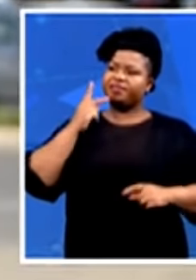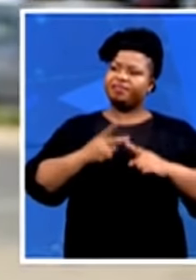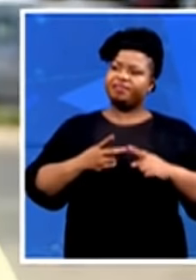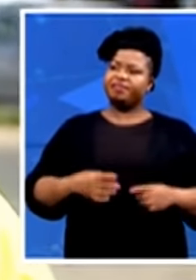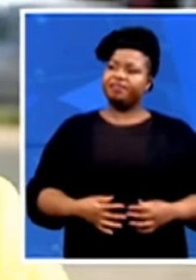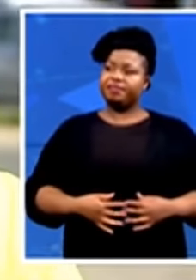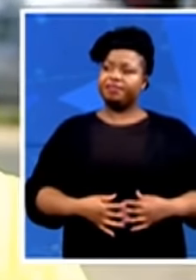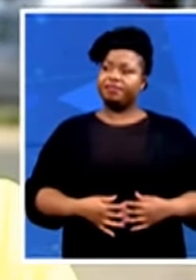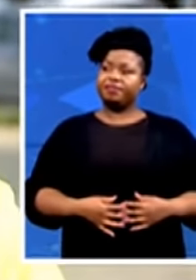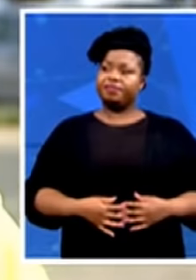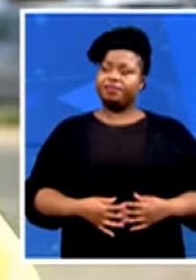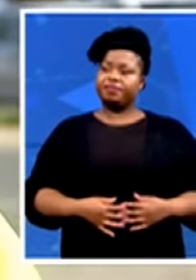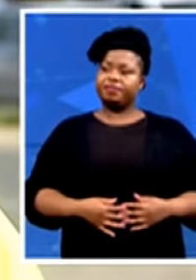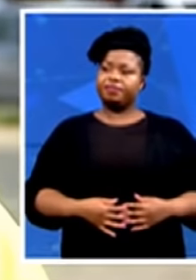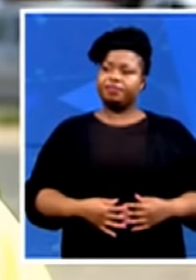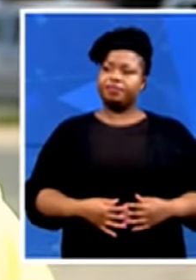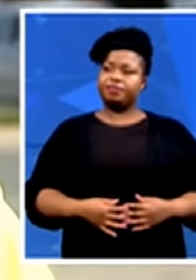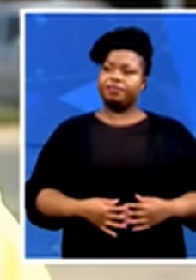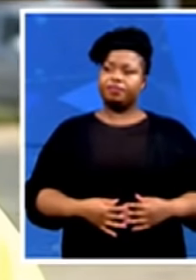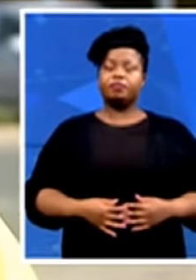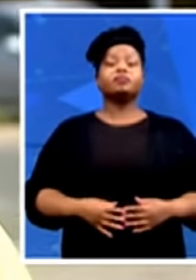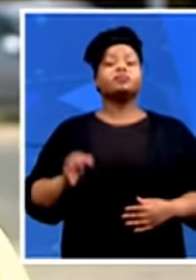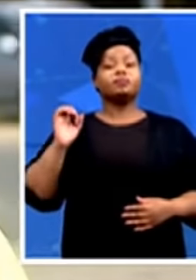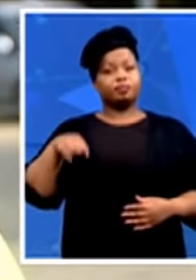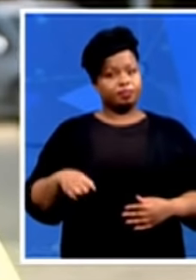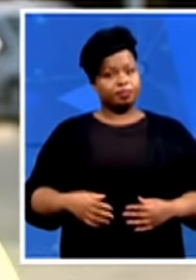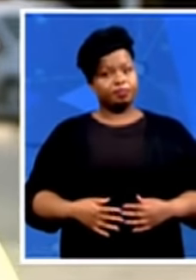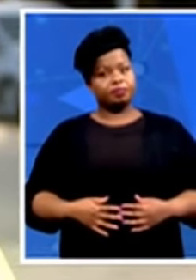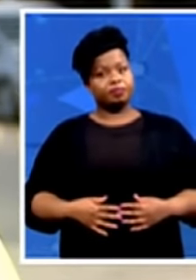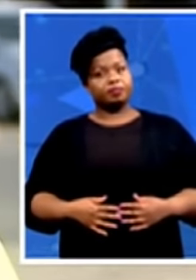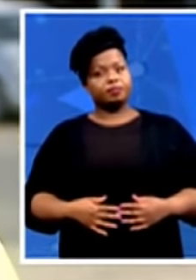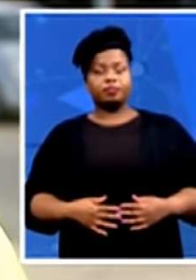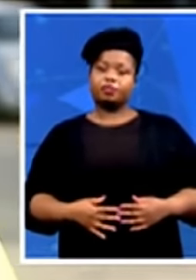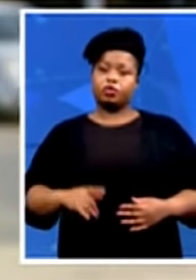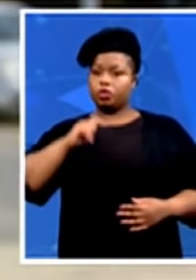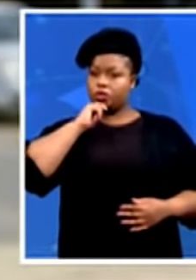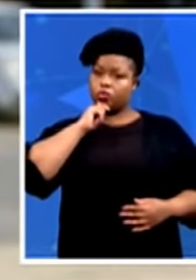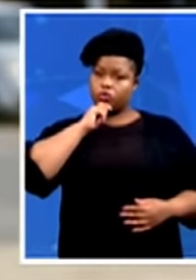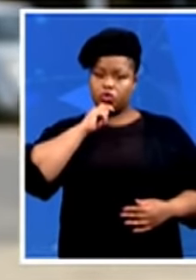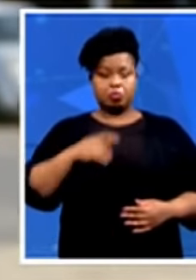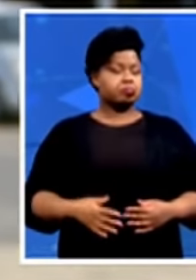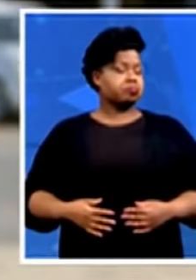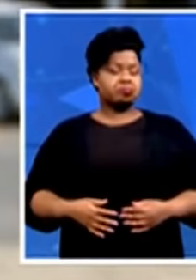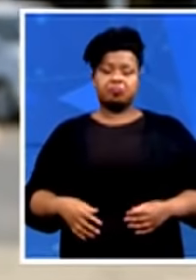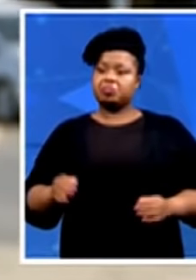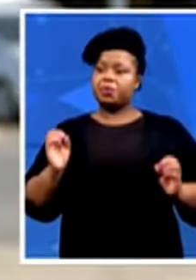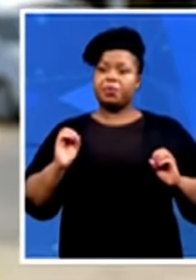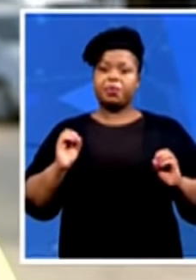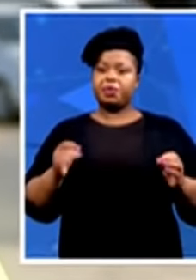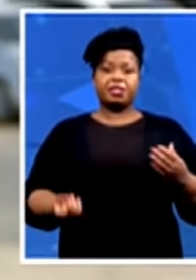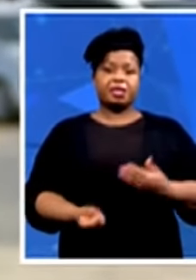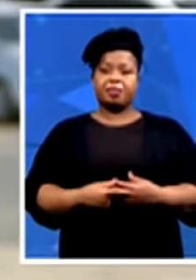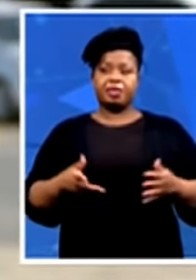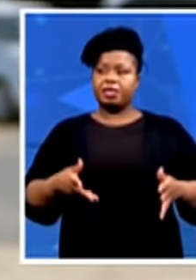Yeah, Desiree, mean, since this morning, there hasn't been any incident here after those threats